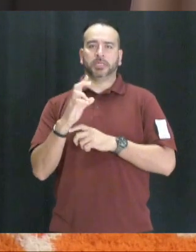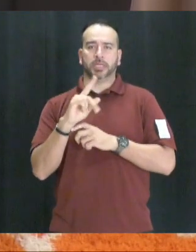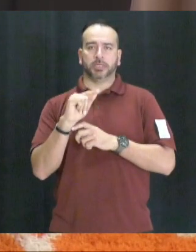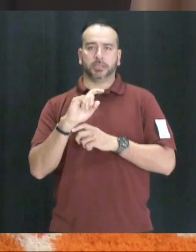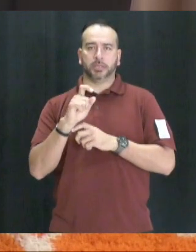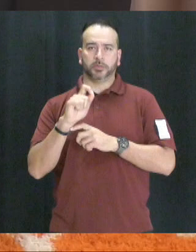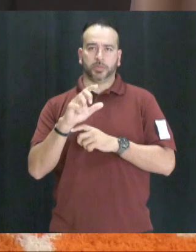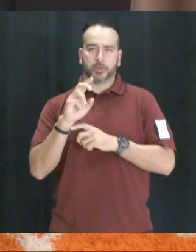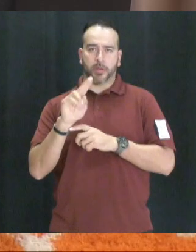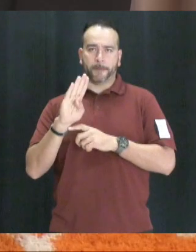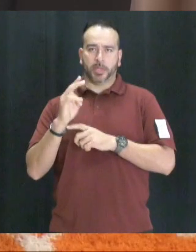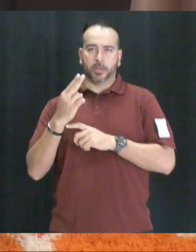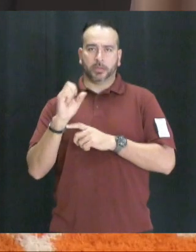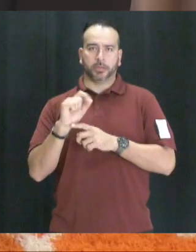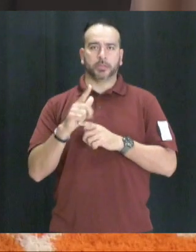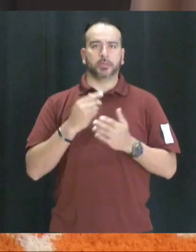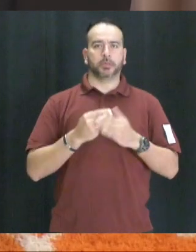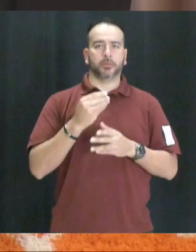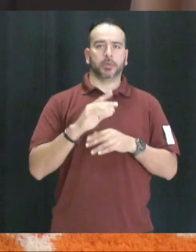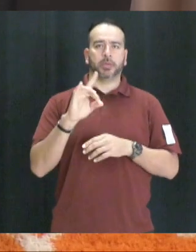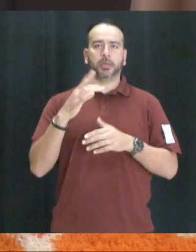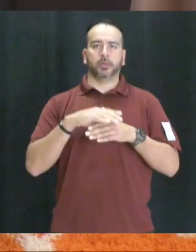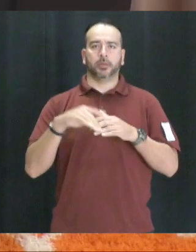.bhs and buy your $8 student tickets now.